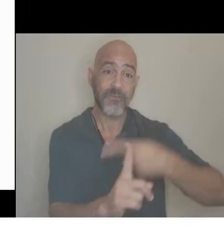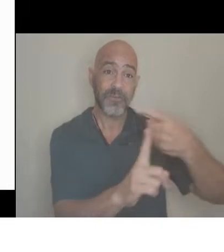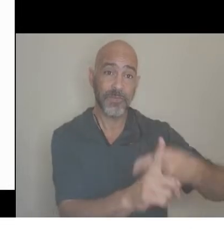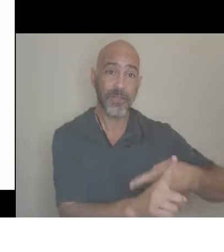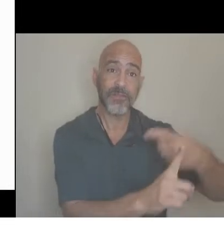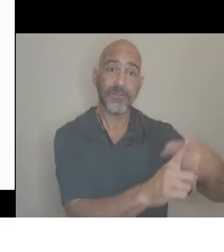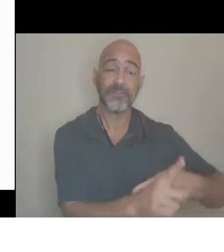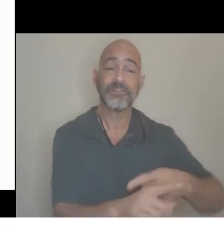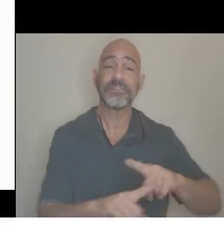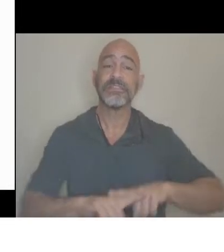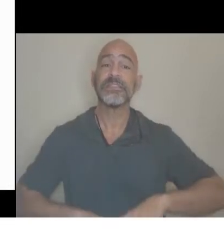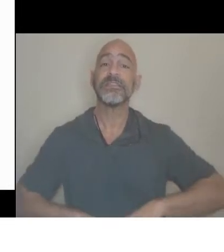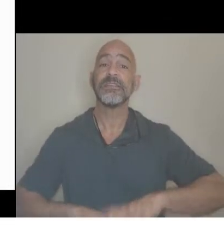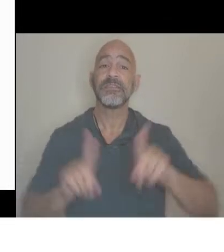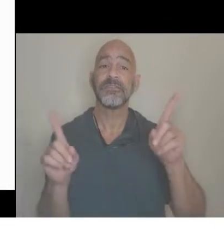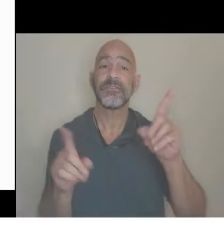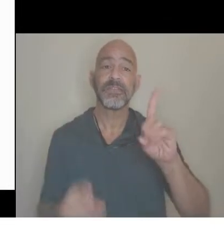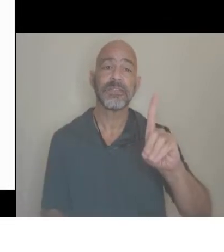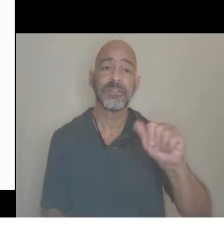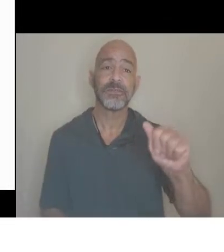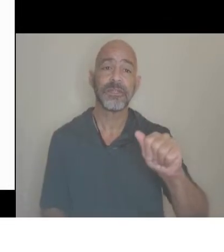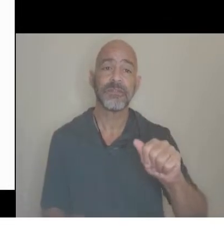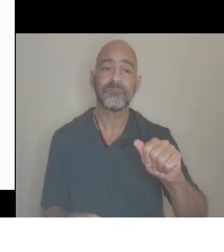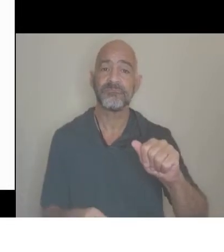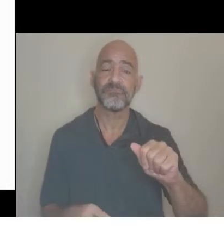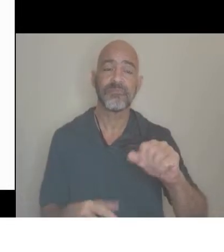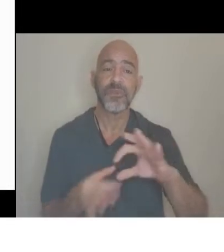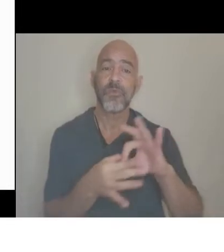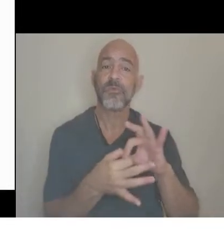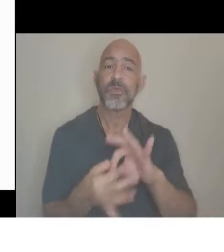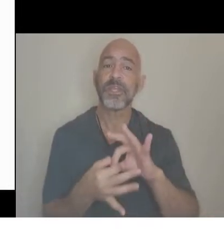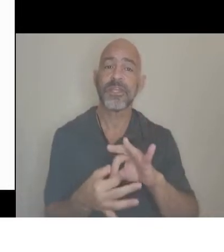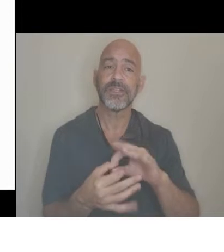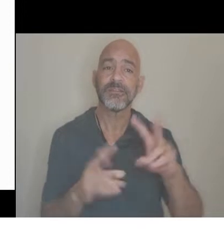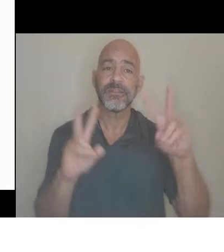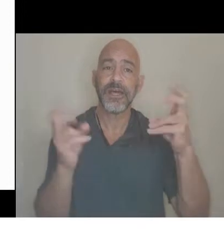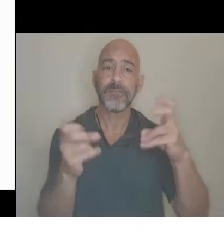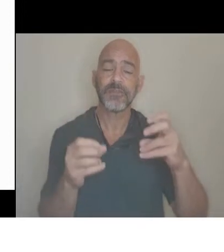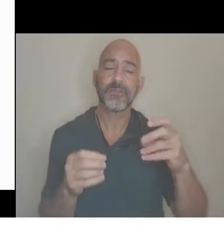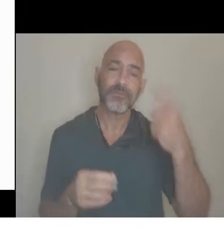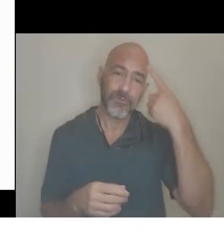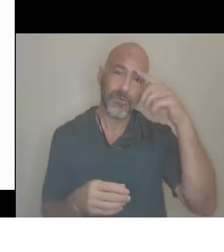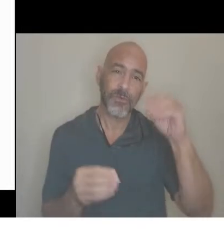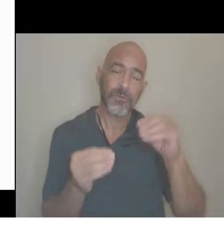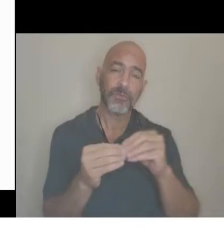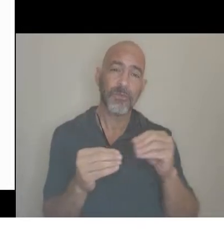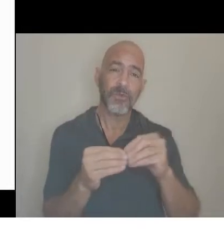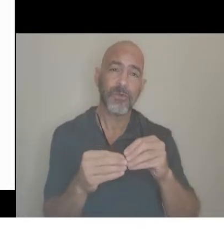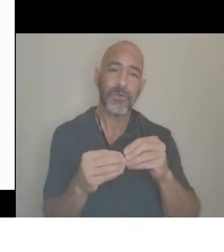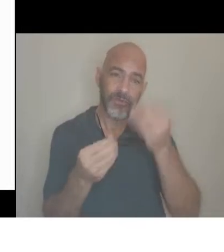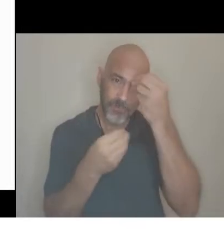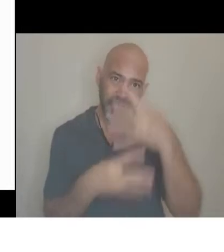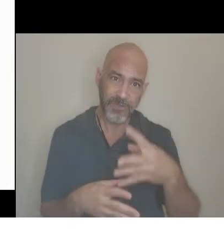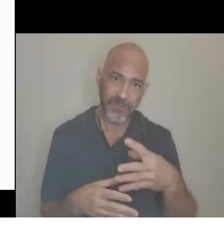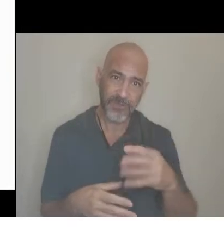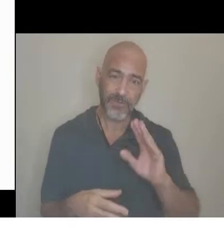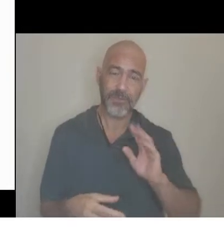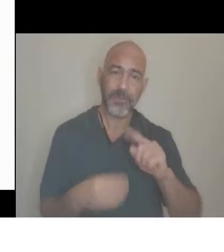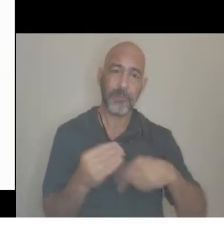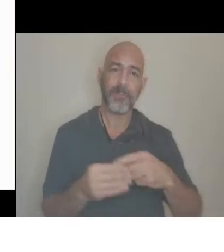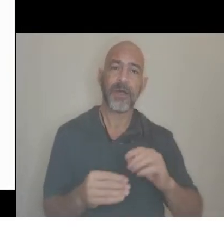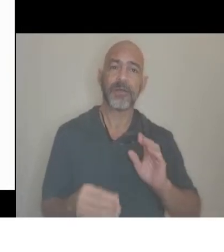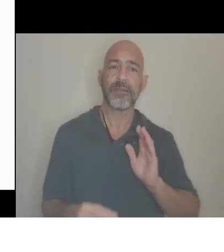disability related topics. For more information about our agency, please feel free to visit our